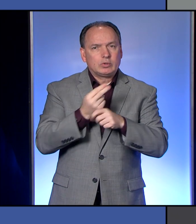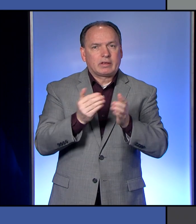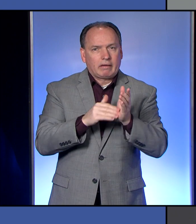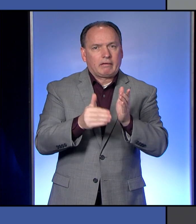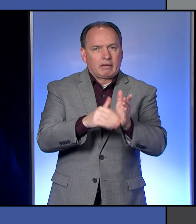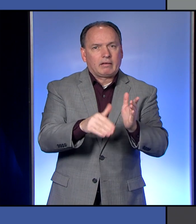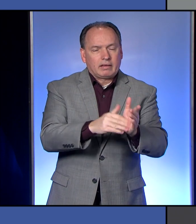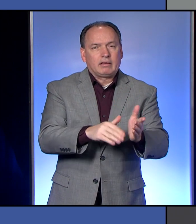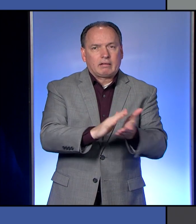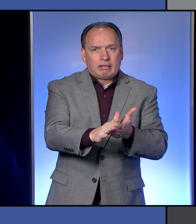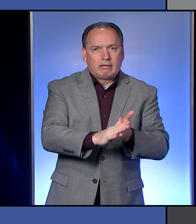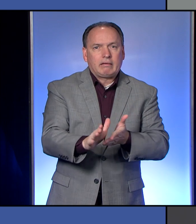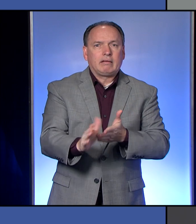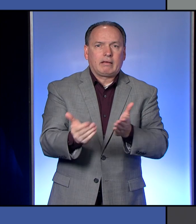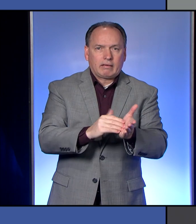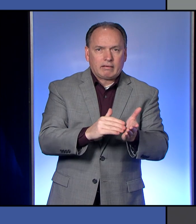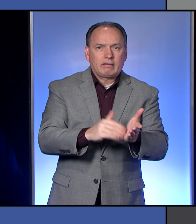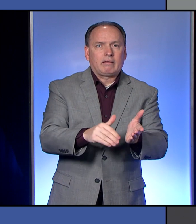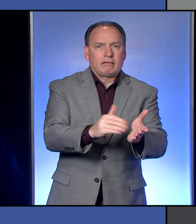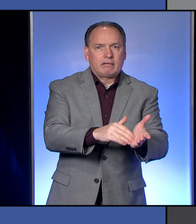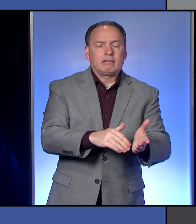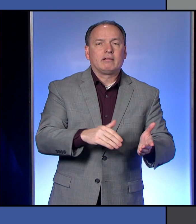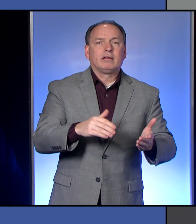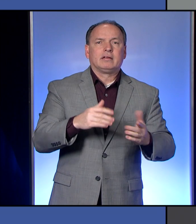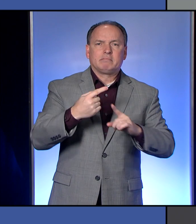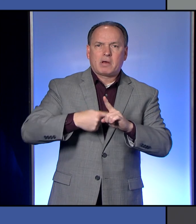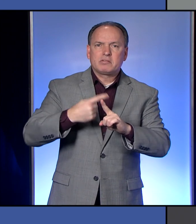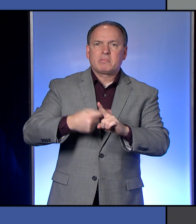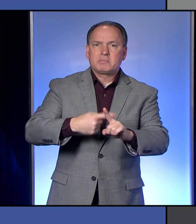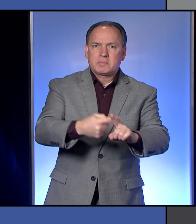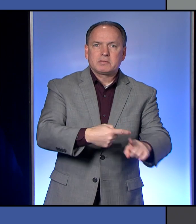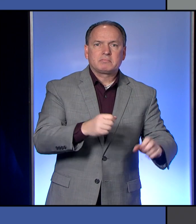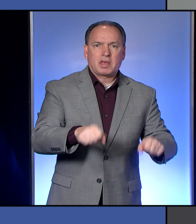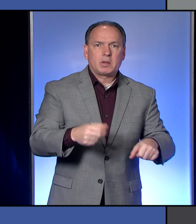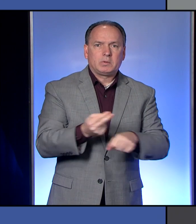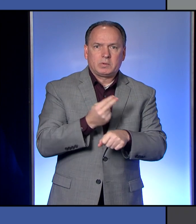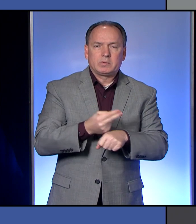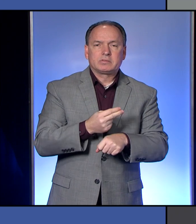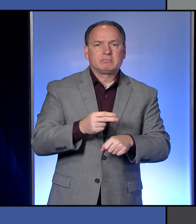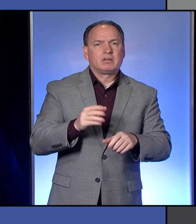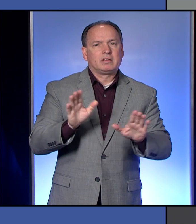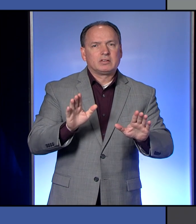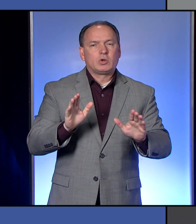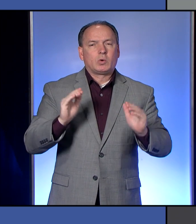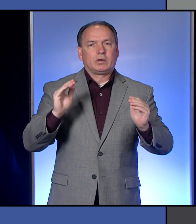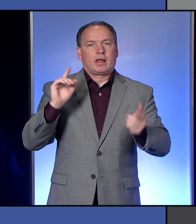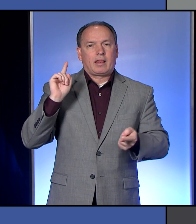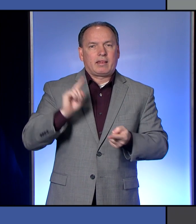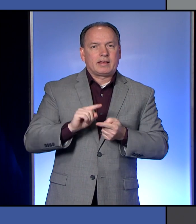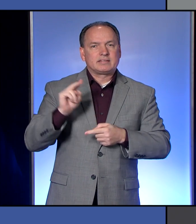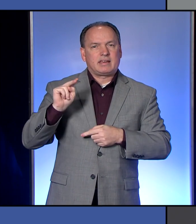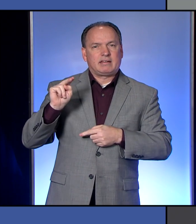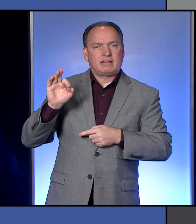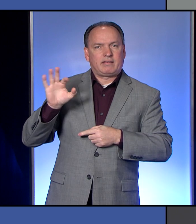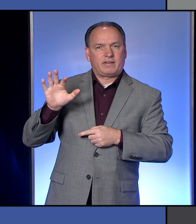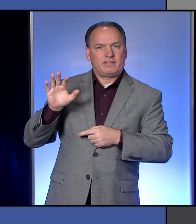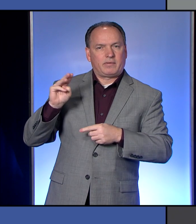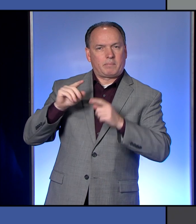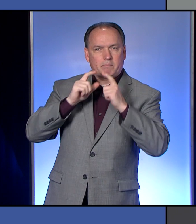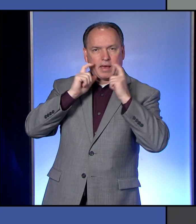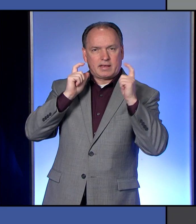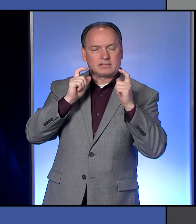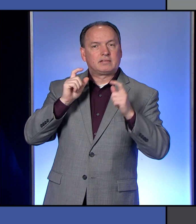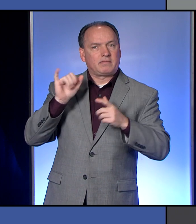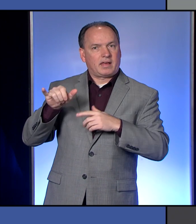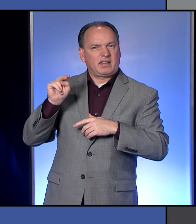We can use these over several months. It helps mitigate the N95 mask use. If you recall, N95 masks are